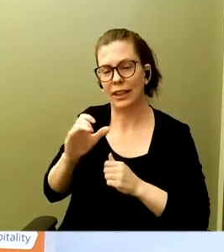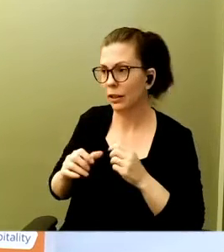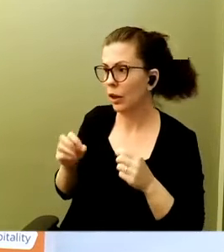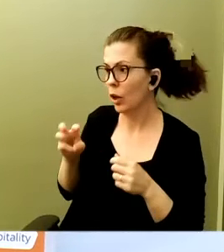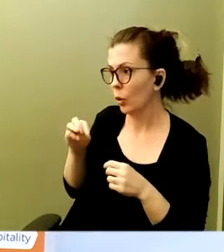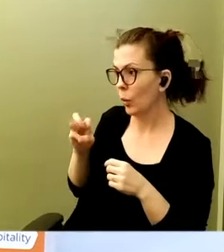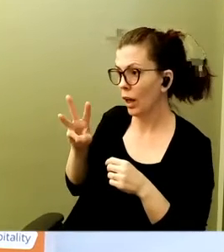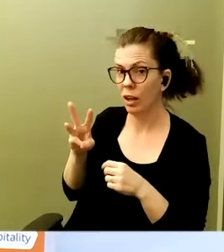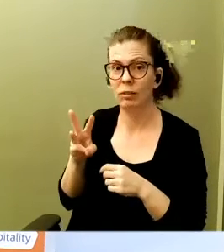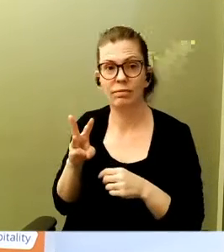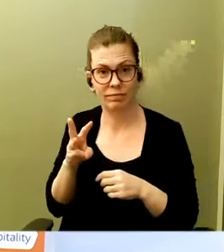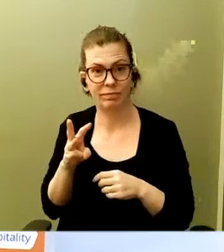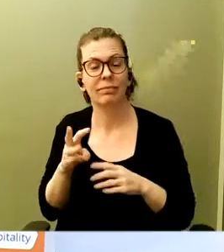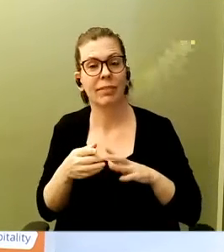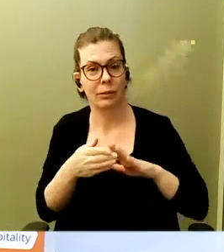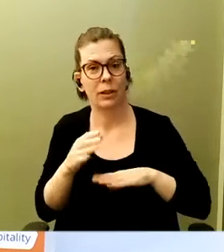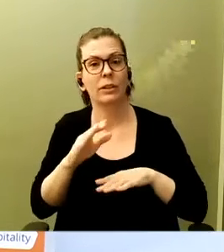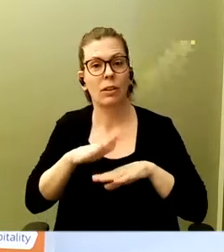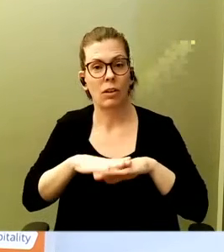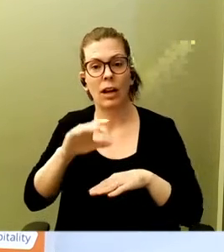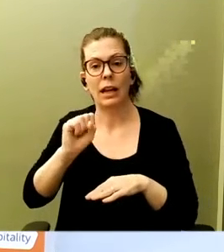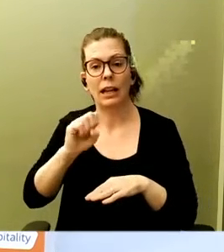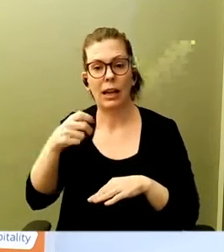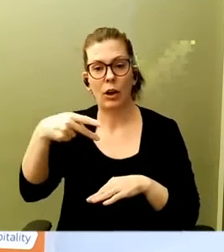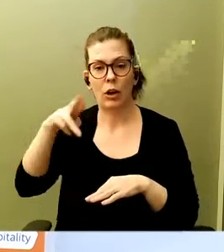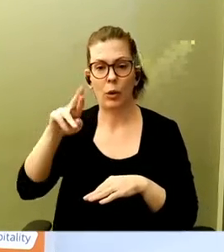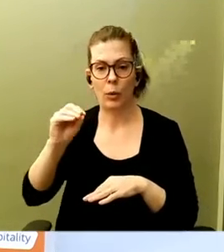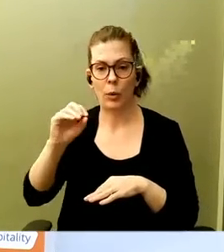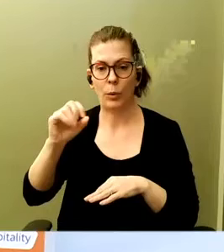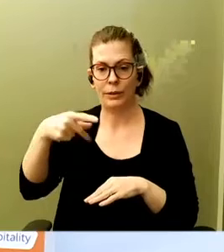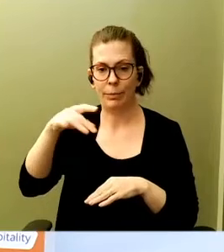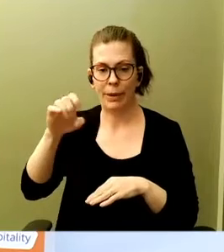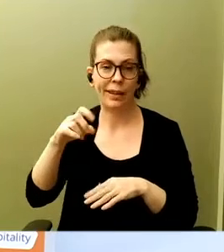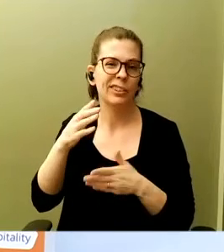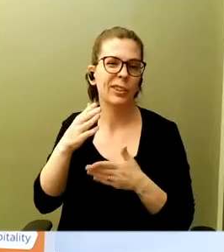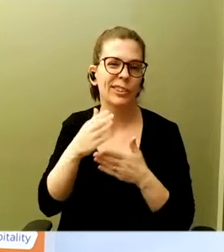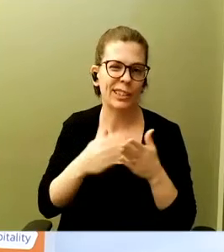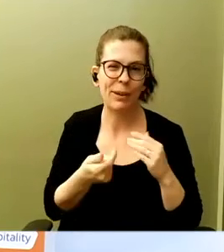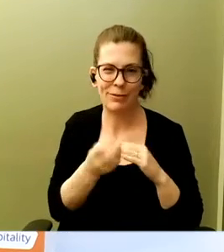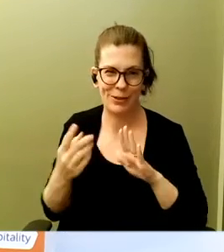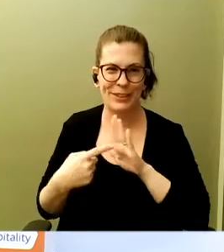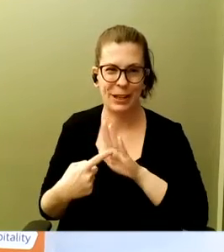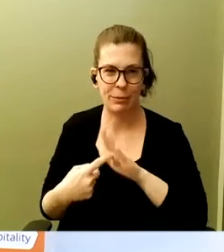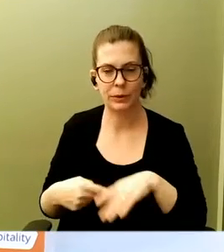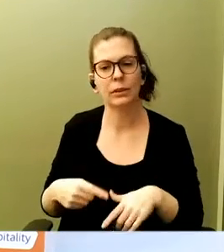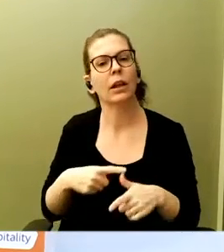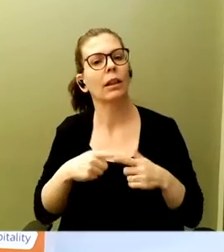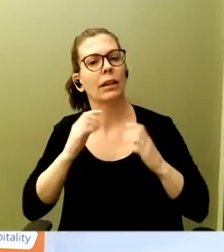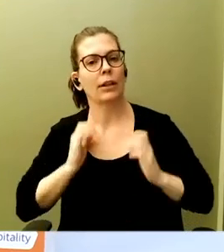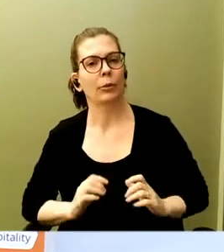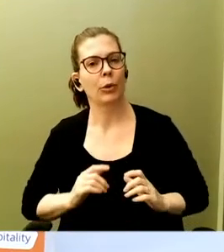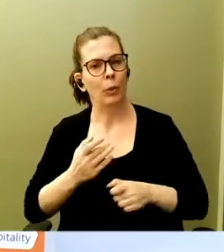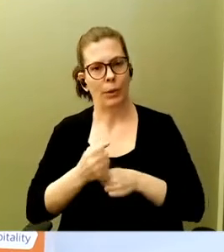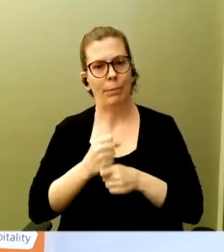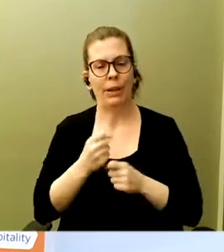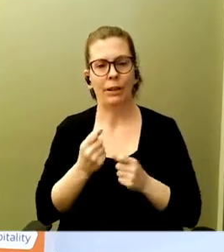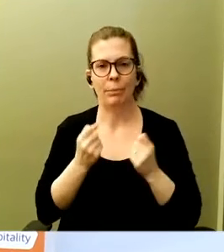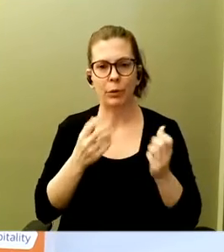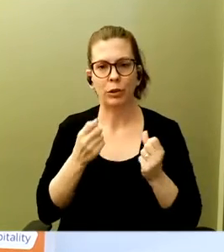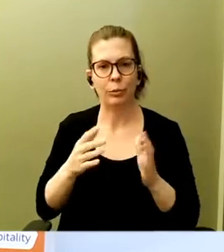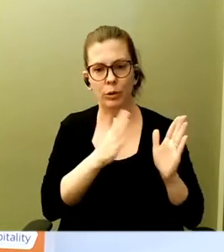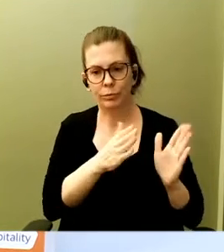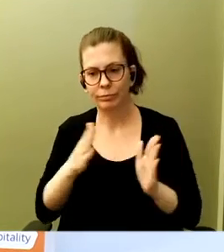and runs on Aerospike. And so those are some of the examples. And then customers will kind of build these multiple tranches of caching